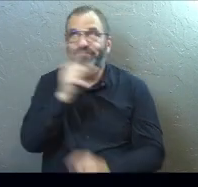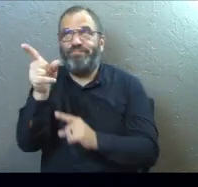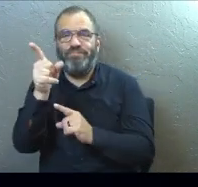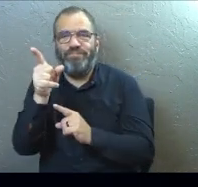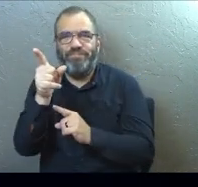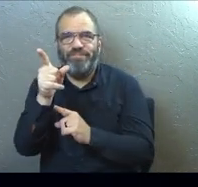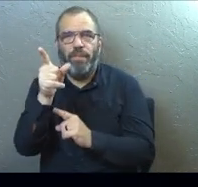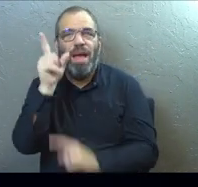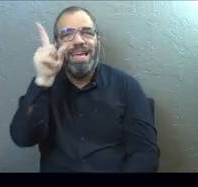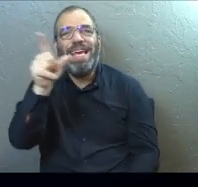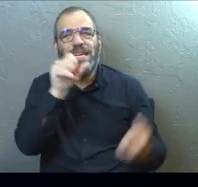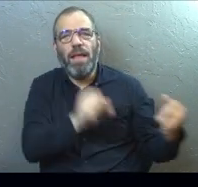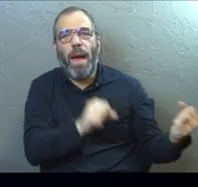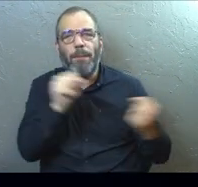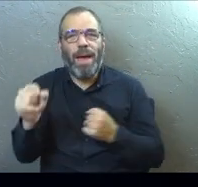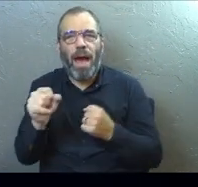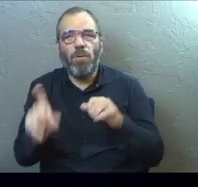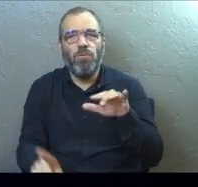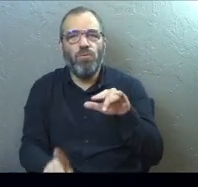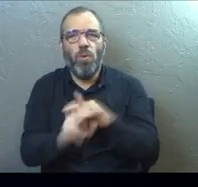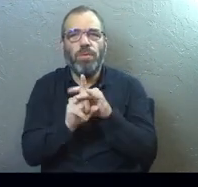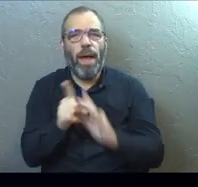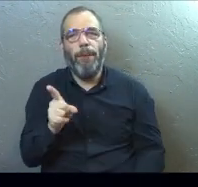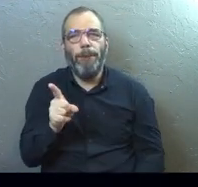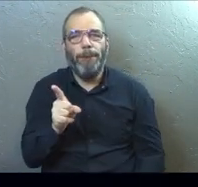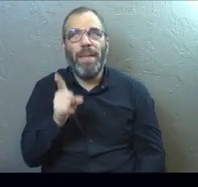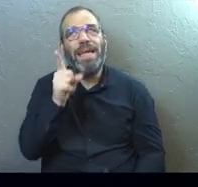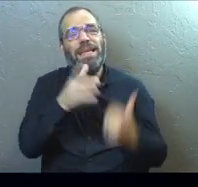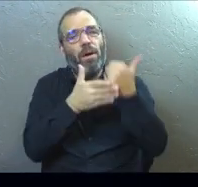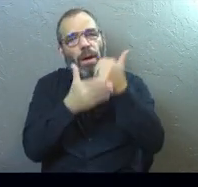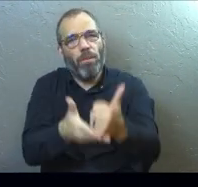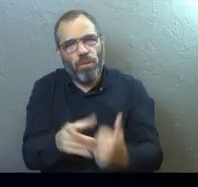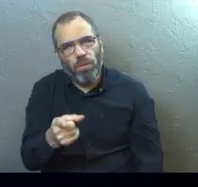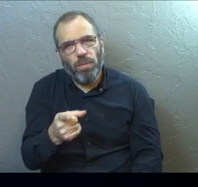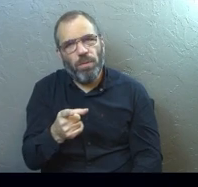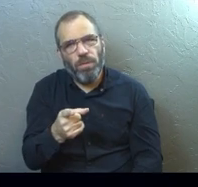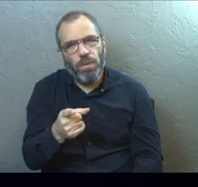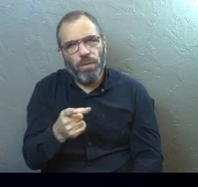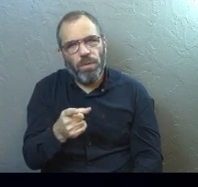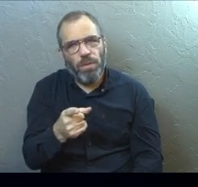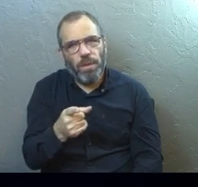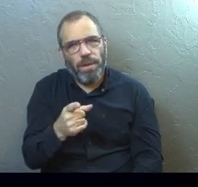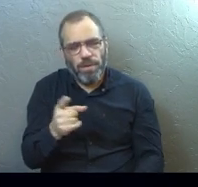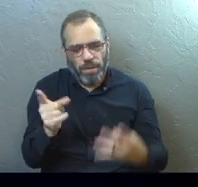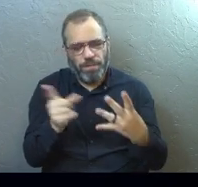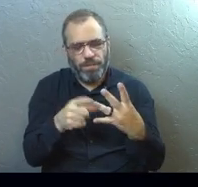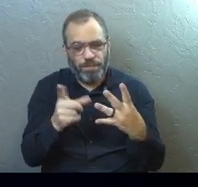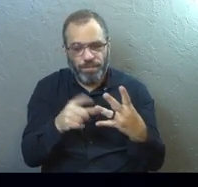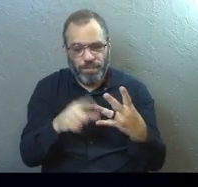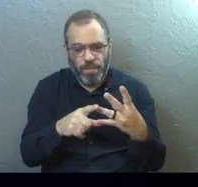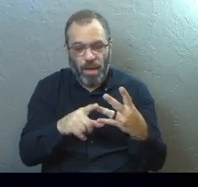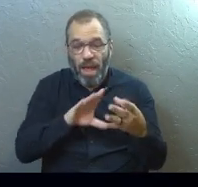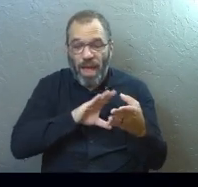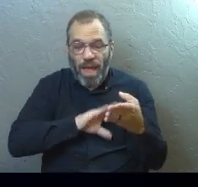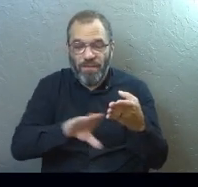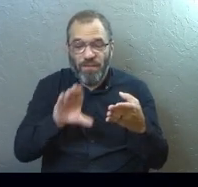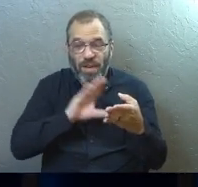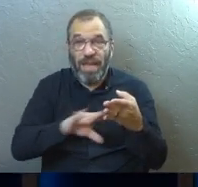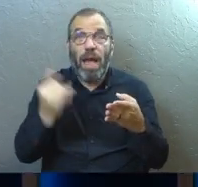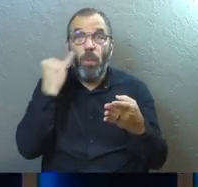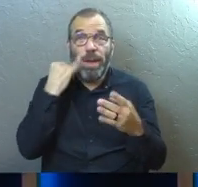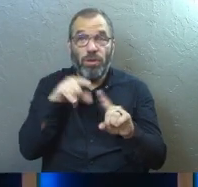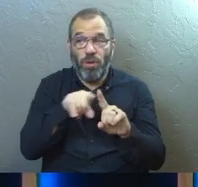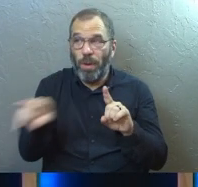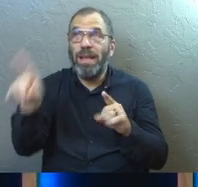you're going to find that his power comes in and he's going to help you. So the next thing, he forgives when we wander off.